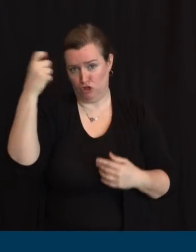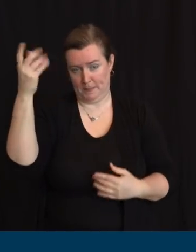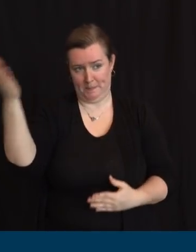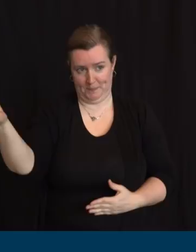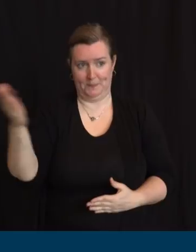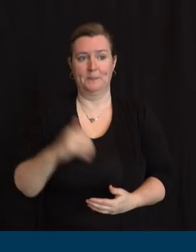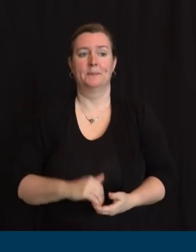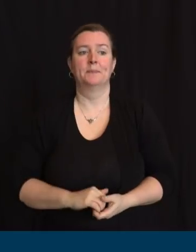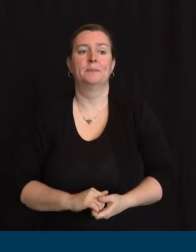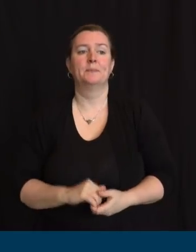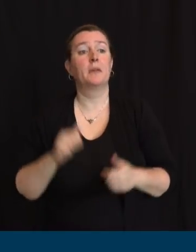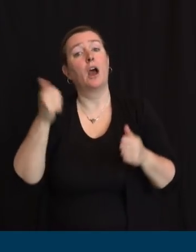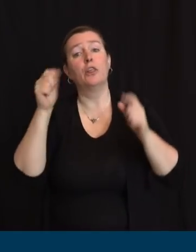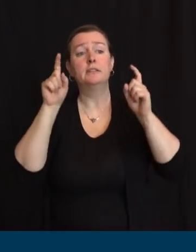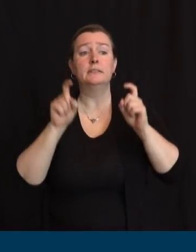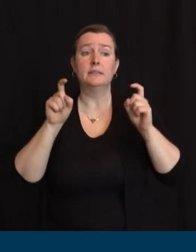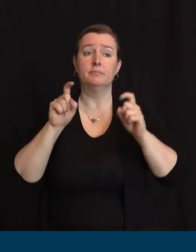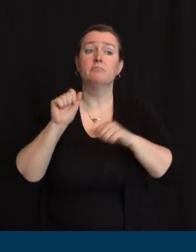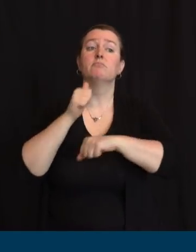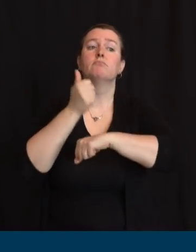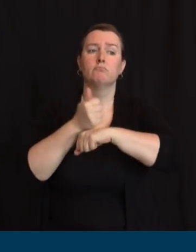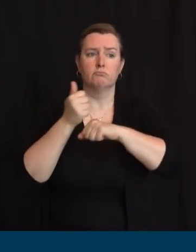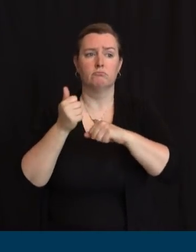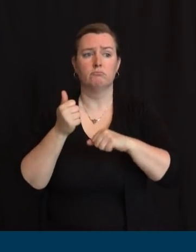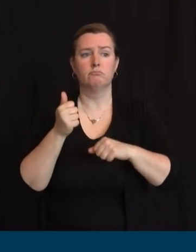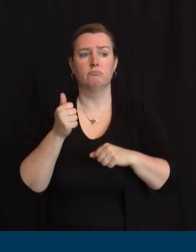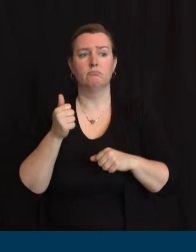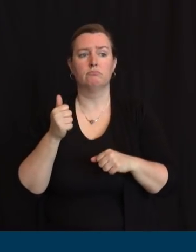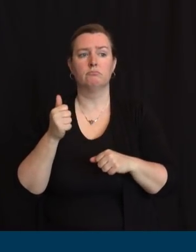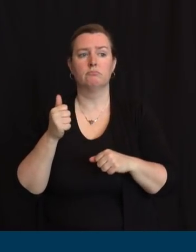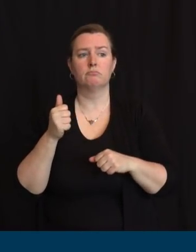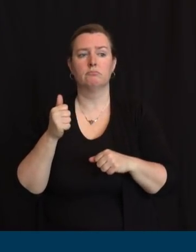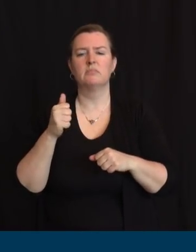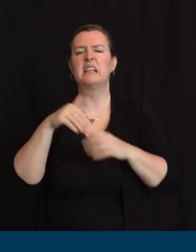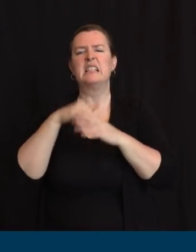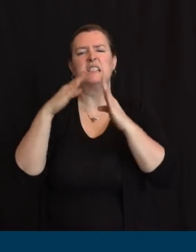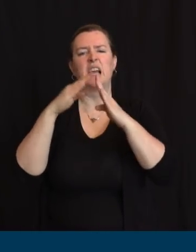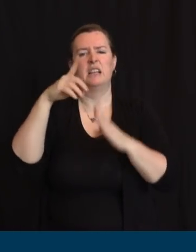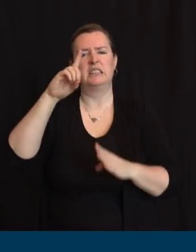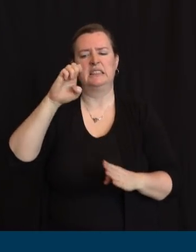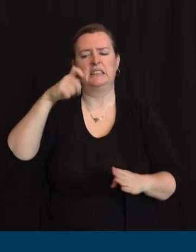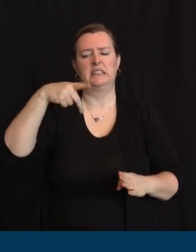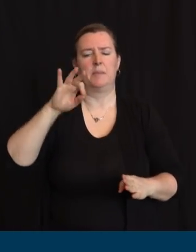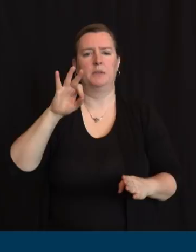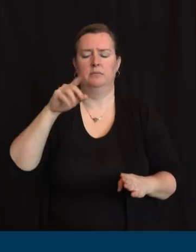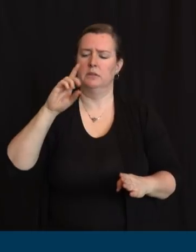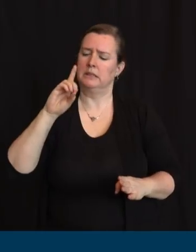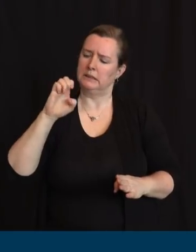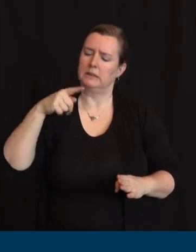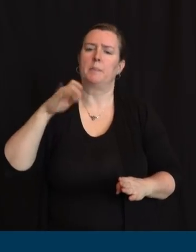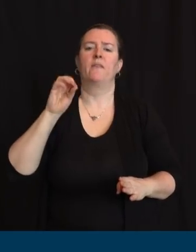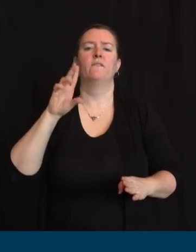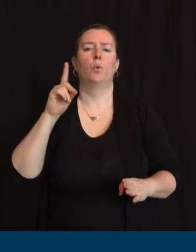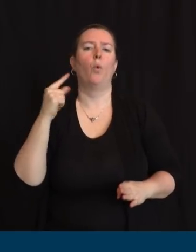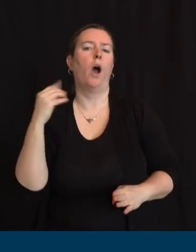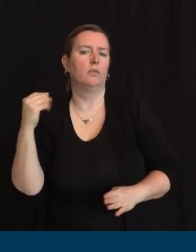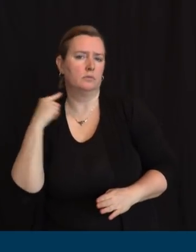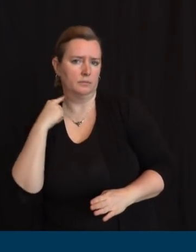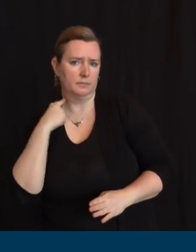njpba.adlabscovidtest.com. Again, that's njpba